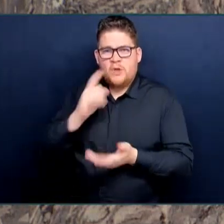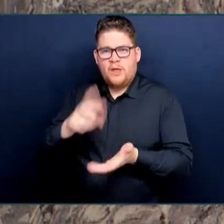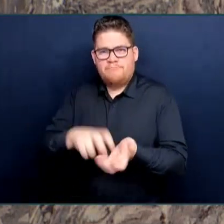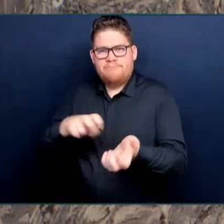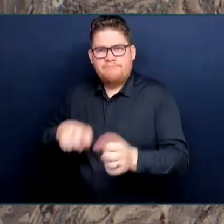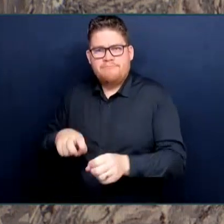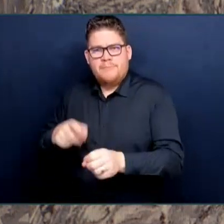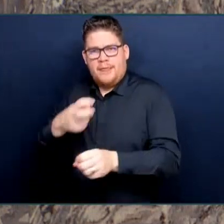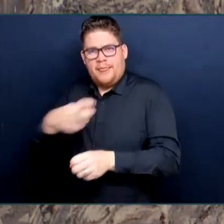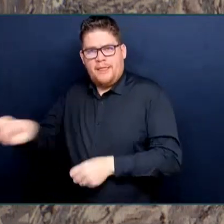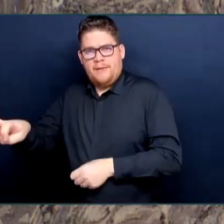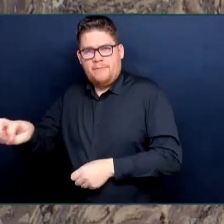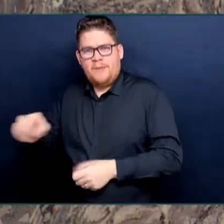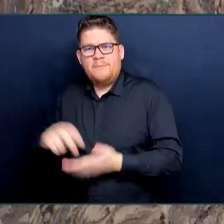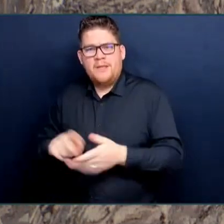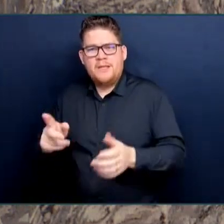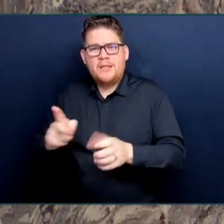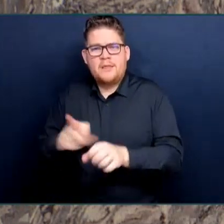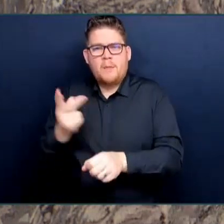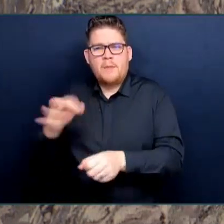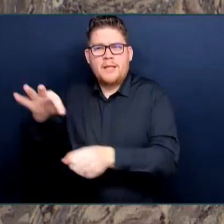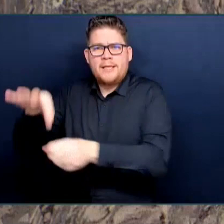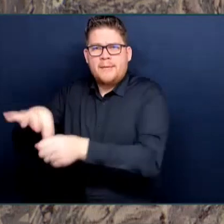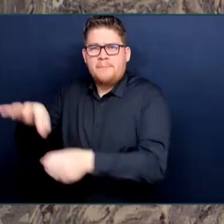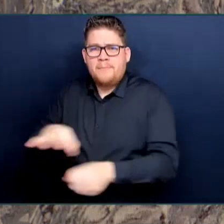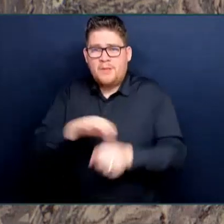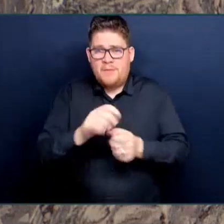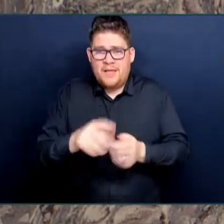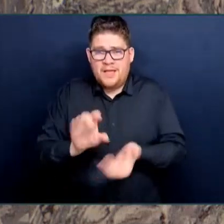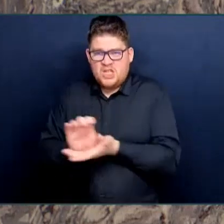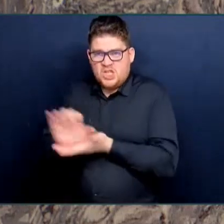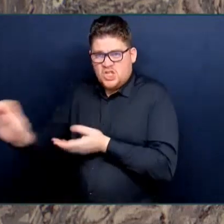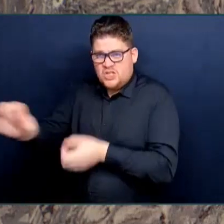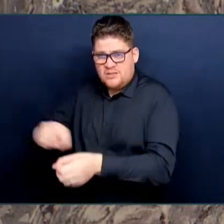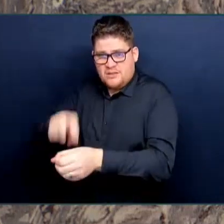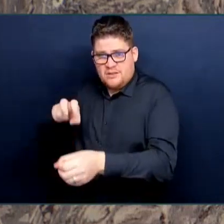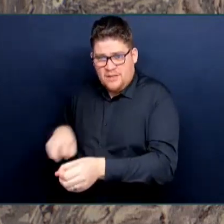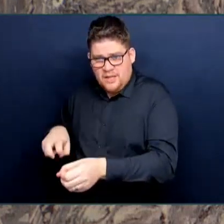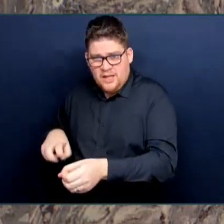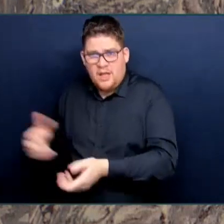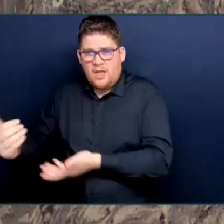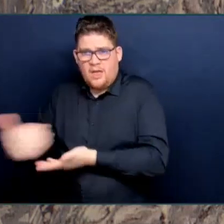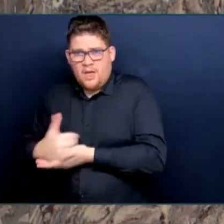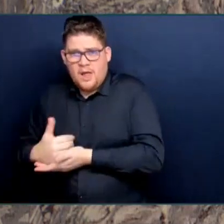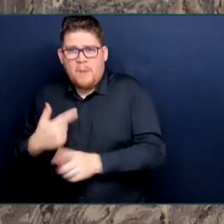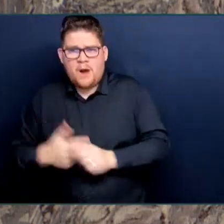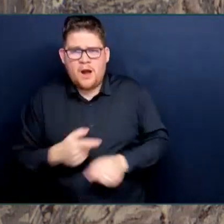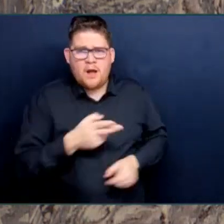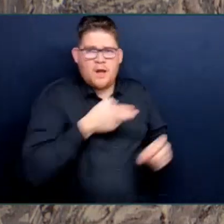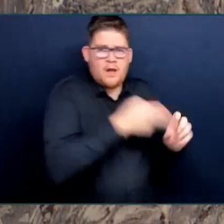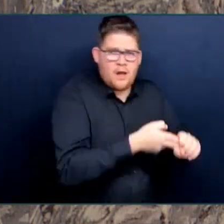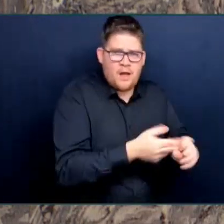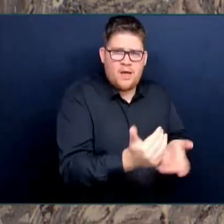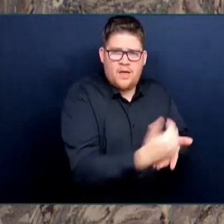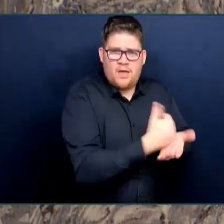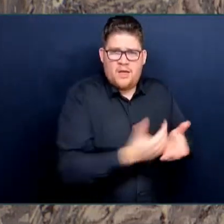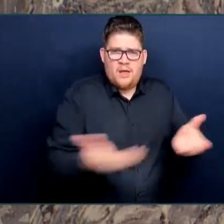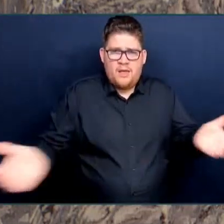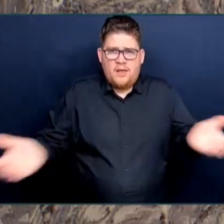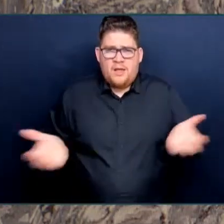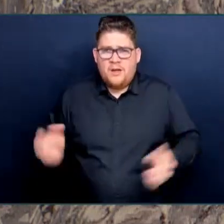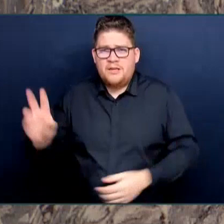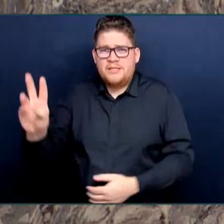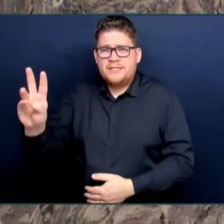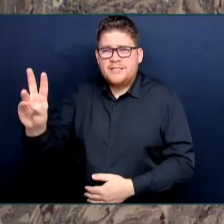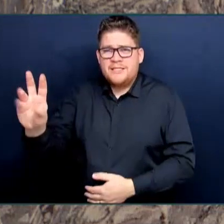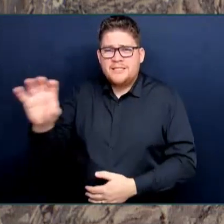by taxpayers. The Premier handed out $600,000 of severance with one hand while giving a job with the